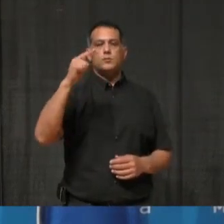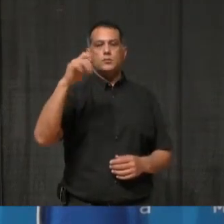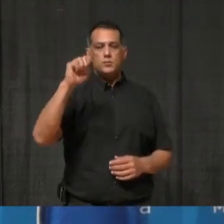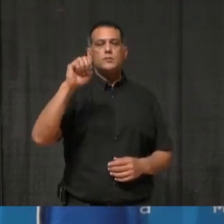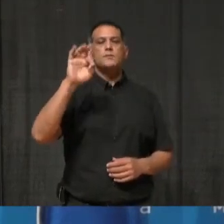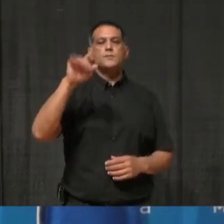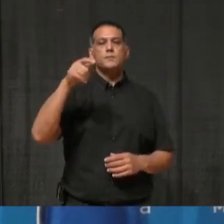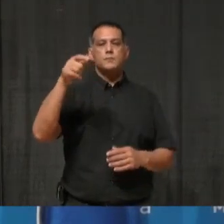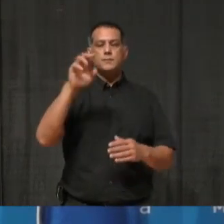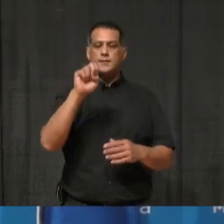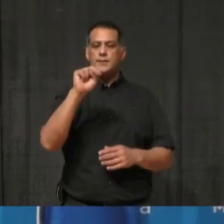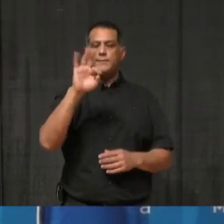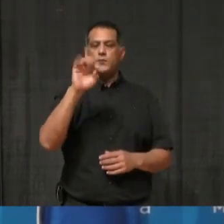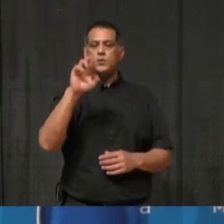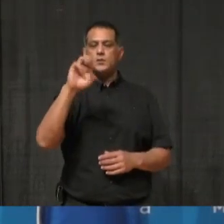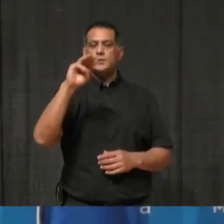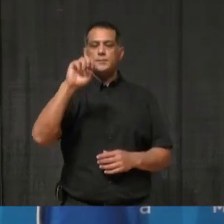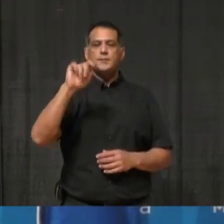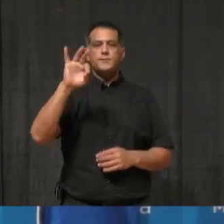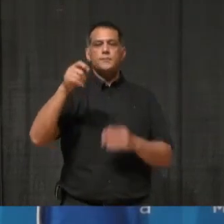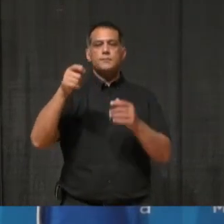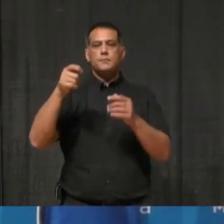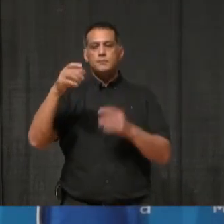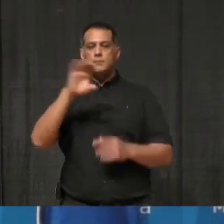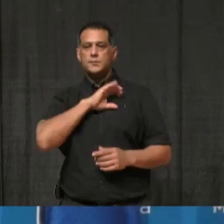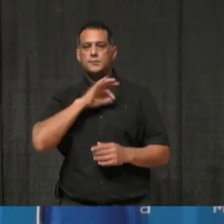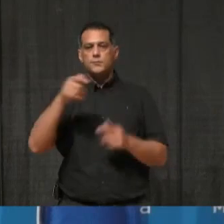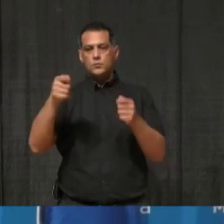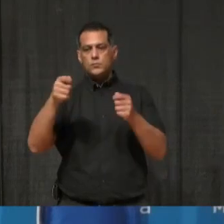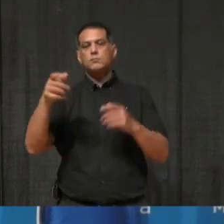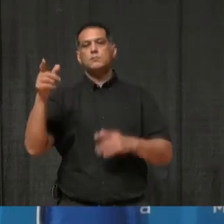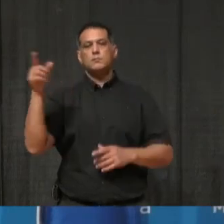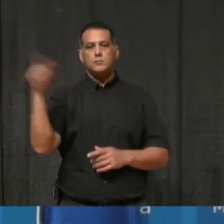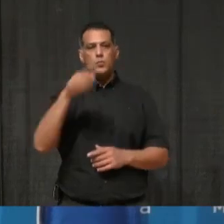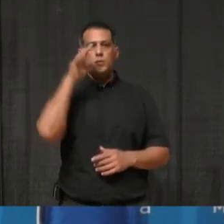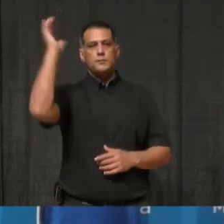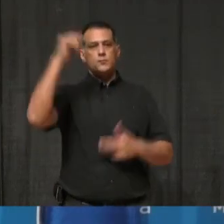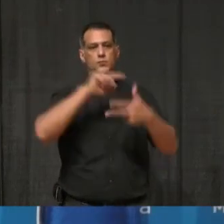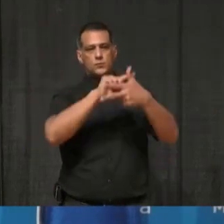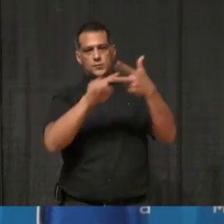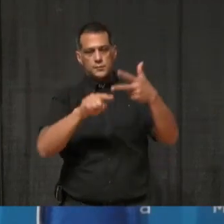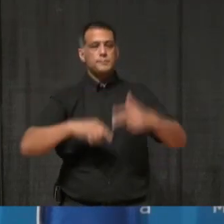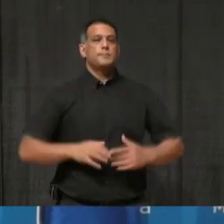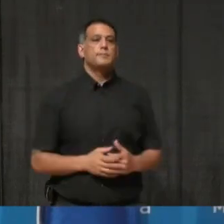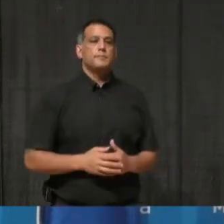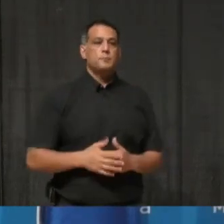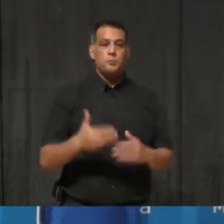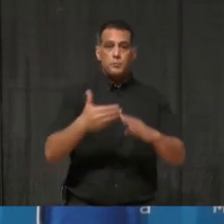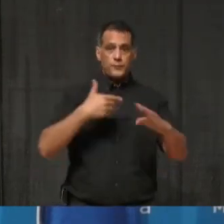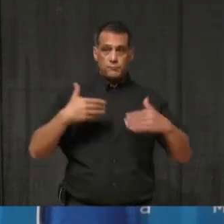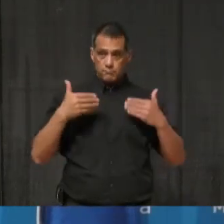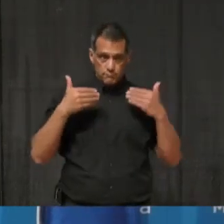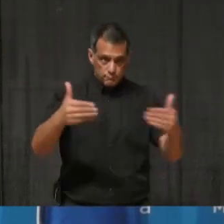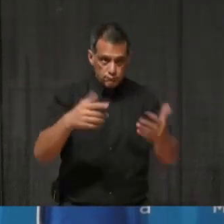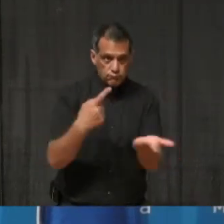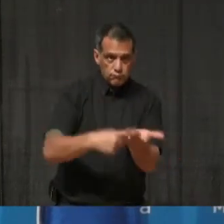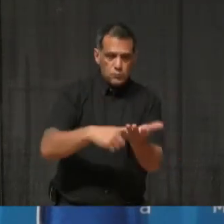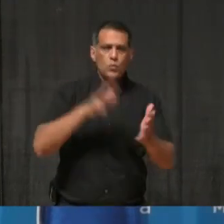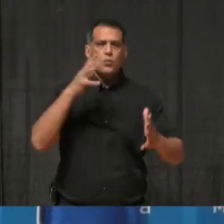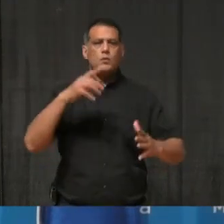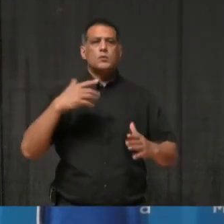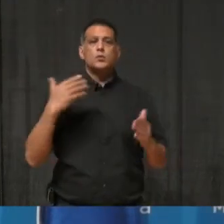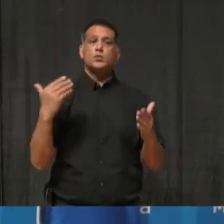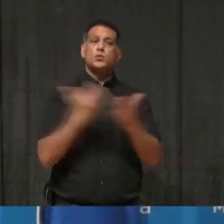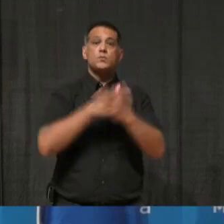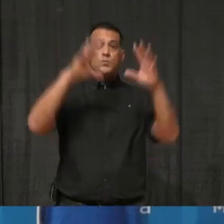Before I get started, I want to quickly congratulate the new President of the United States, Joe Biden, and Vice President